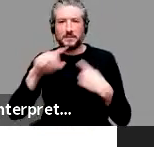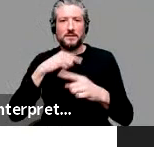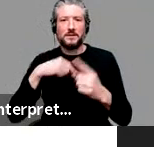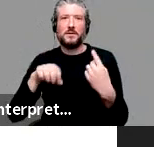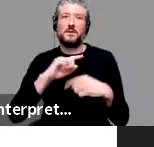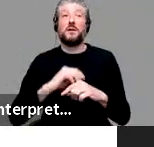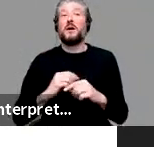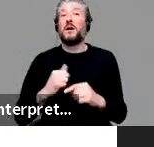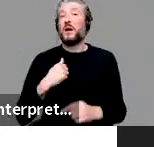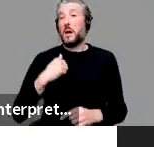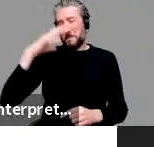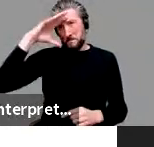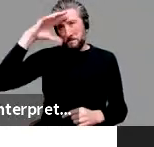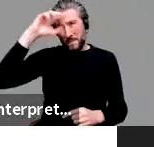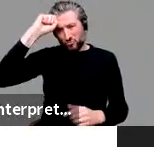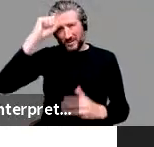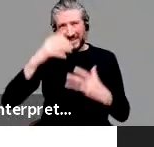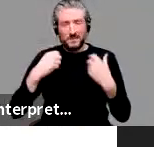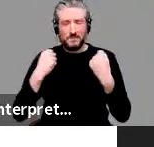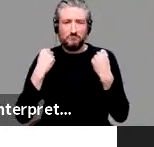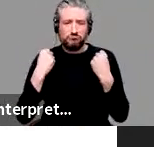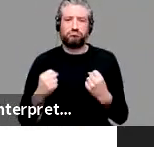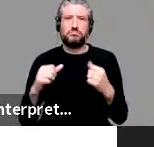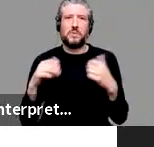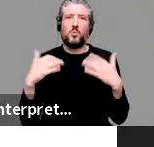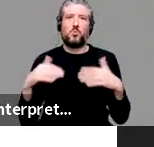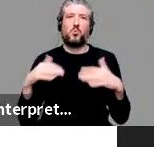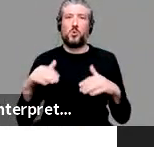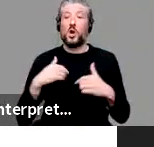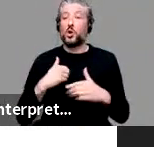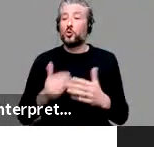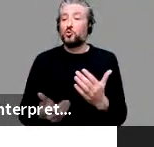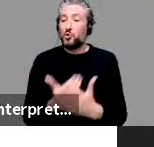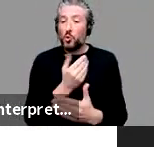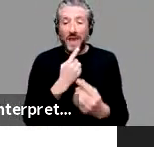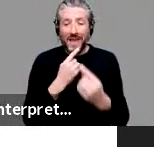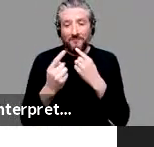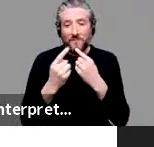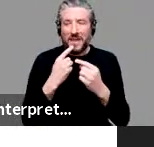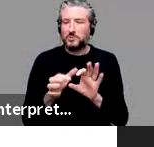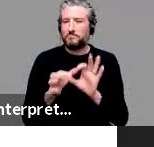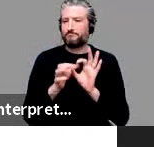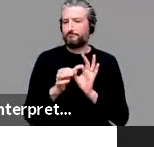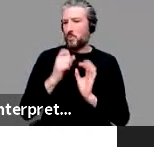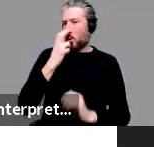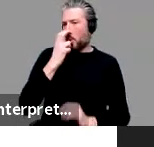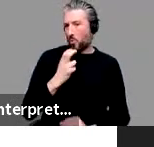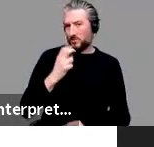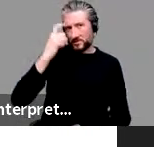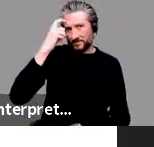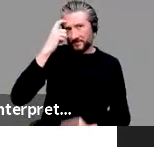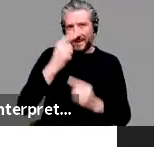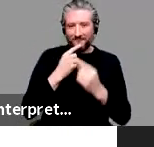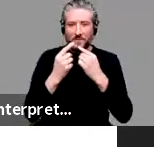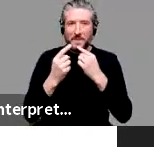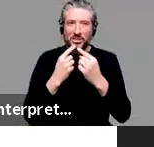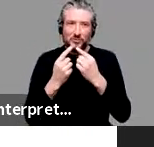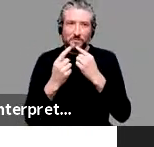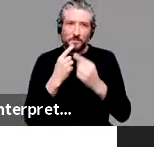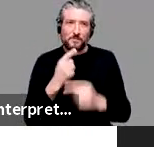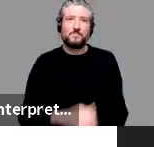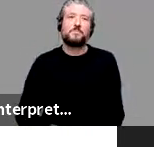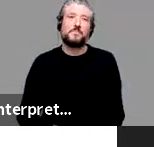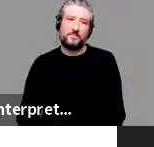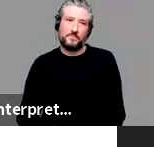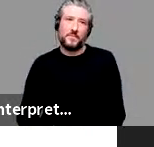information and our representations are not perfect. They're, they're partially abstract or lossy. We, we,